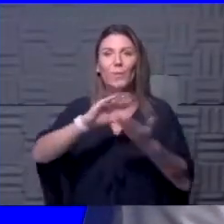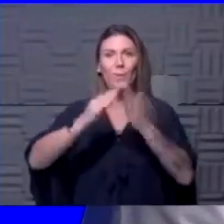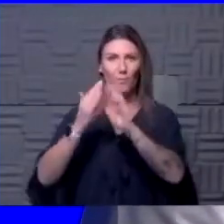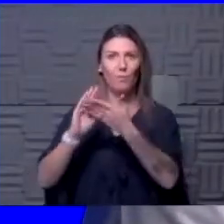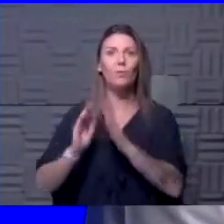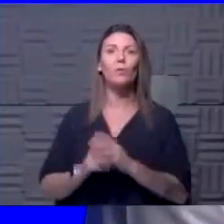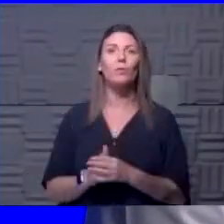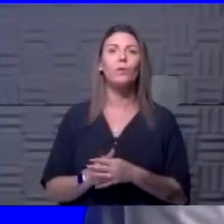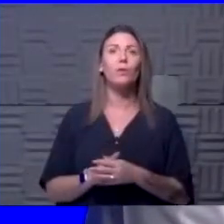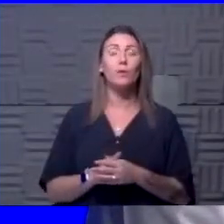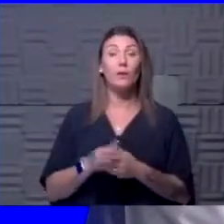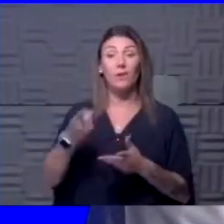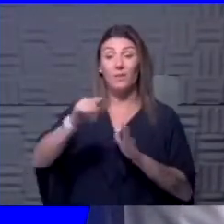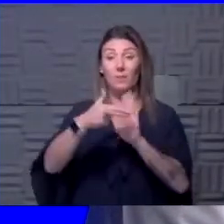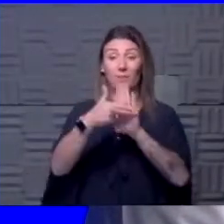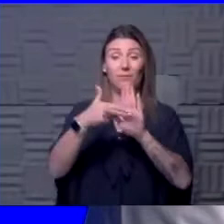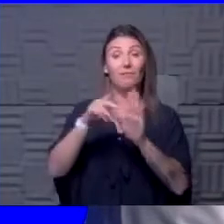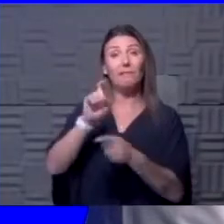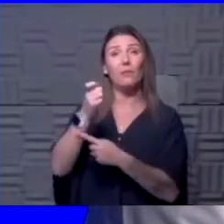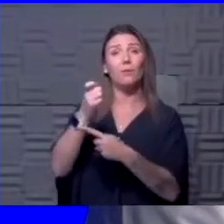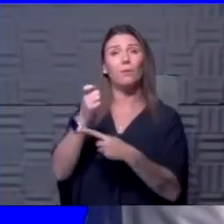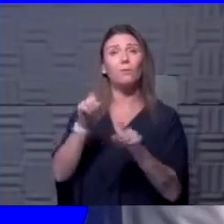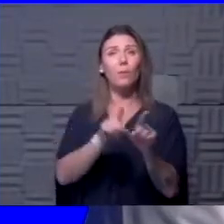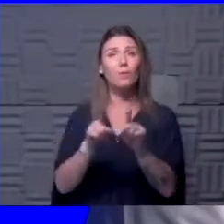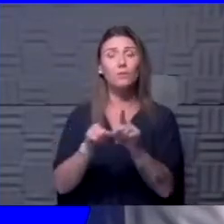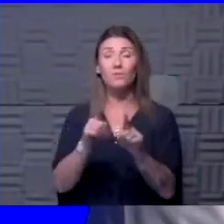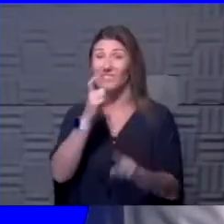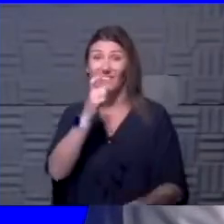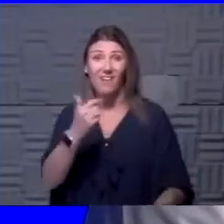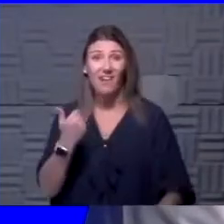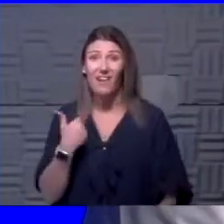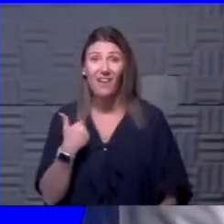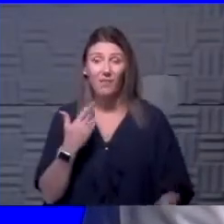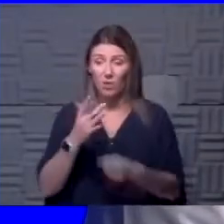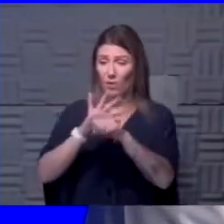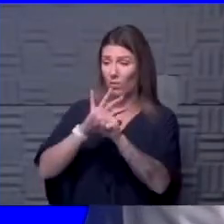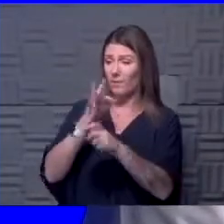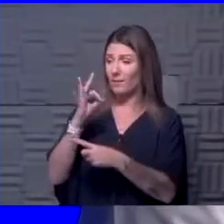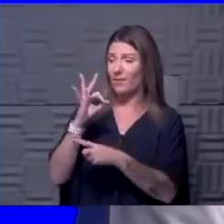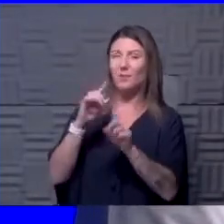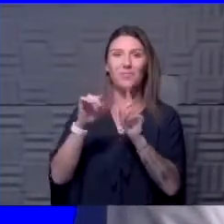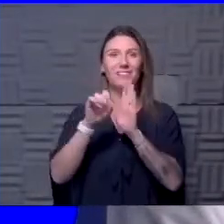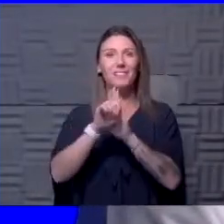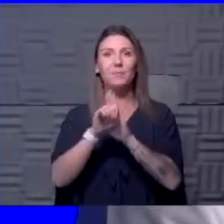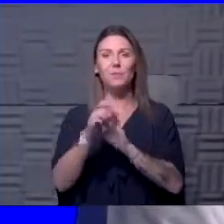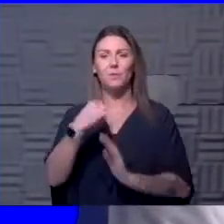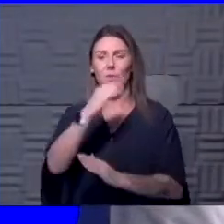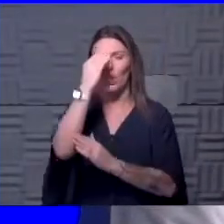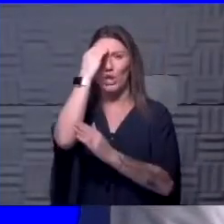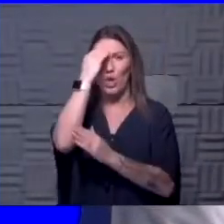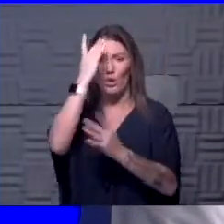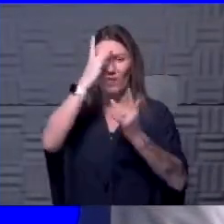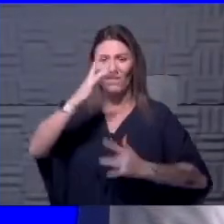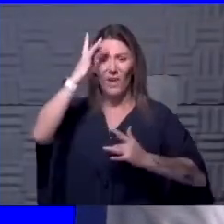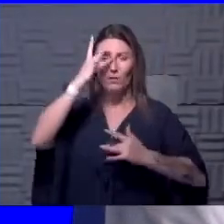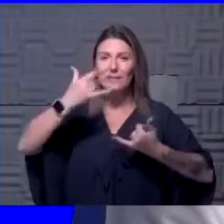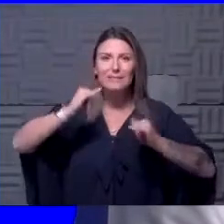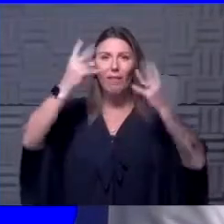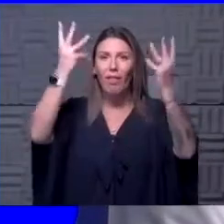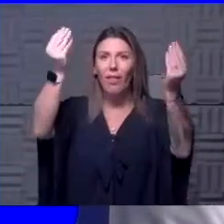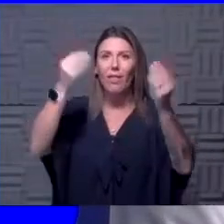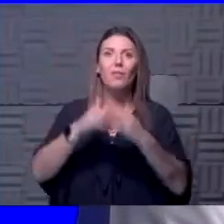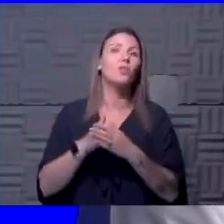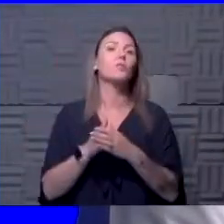who've been diagnosed with that as well, who didn't have COVID, but had symptoms of it. So we know that those viruses are still out there.